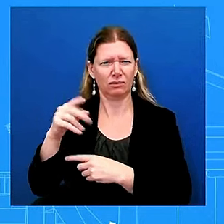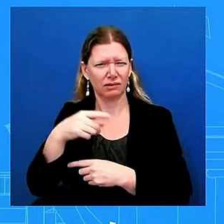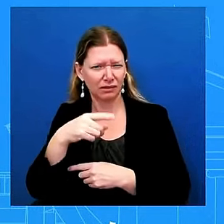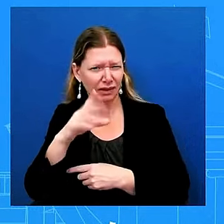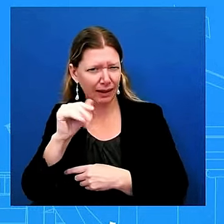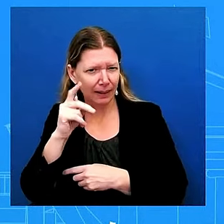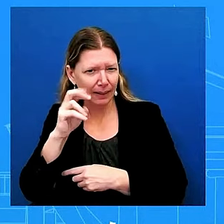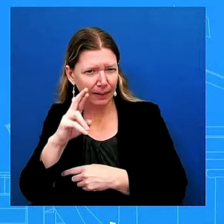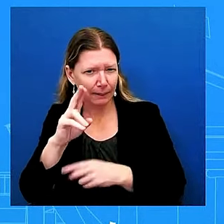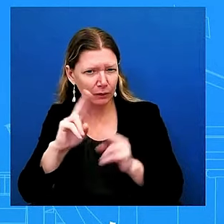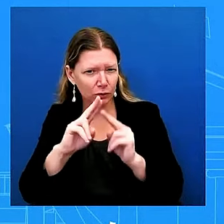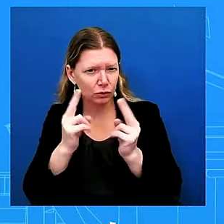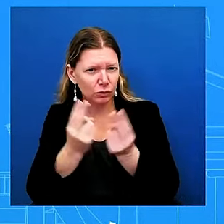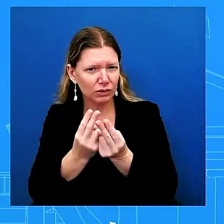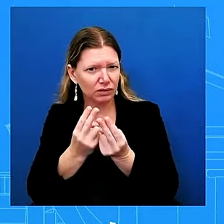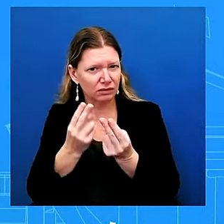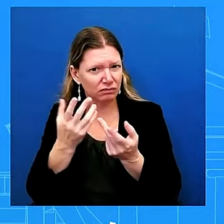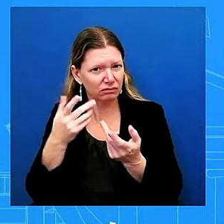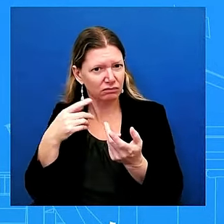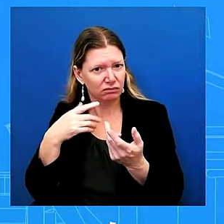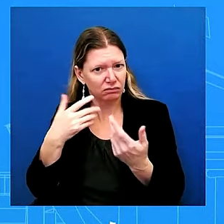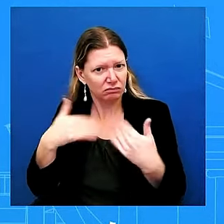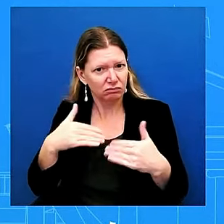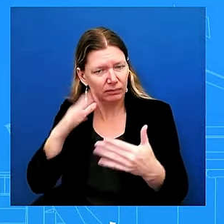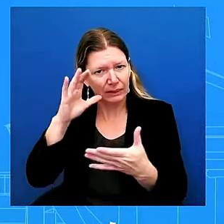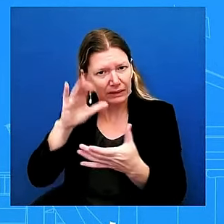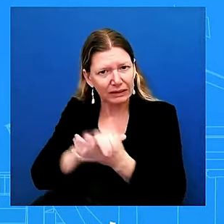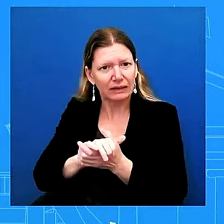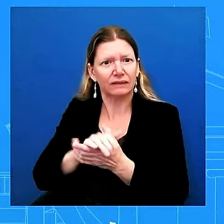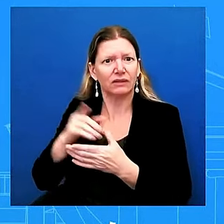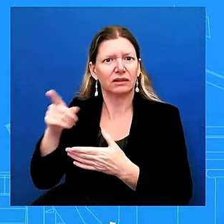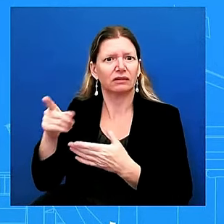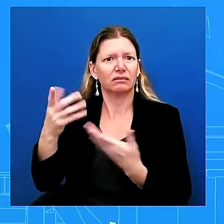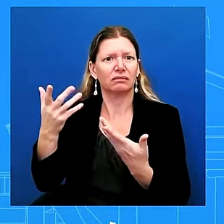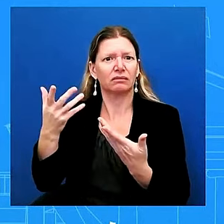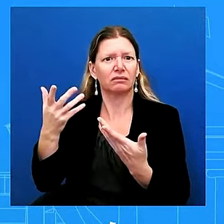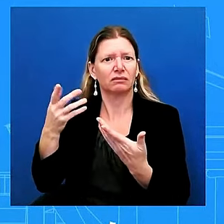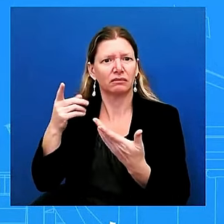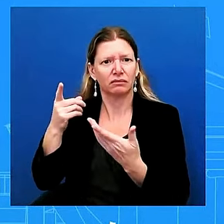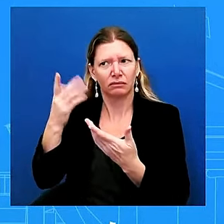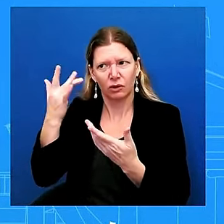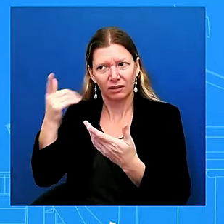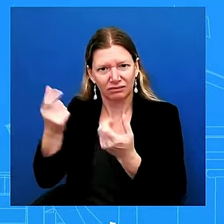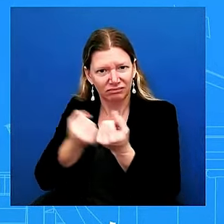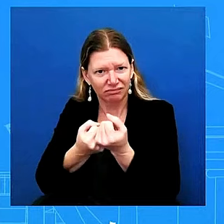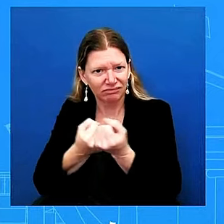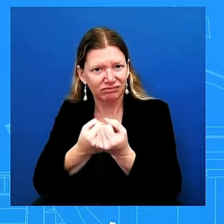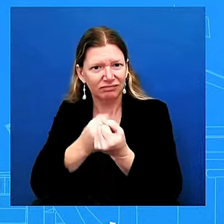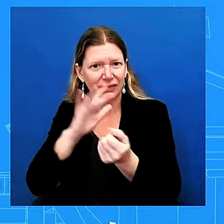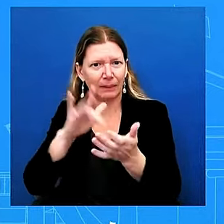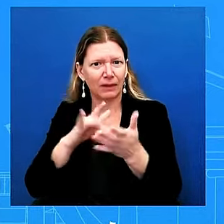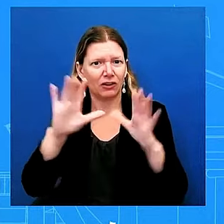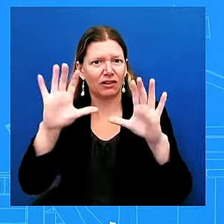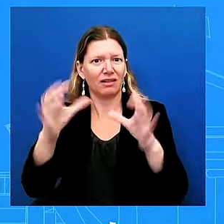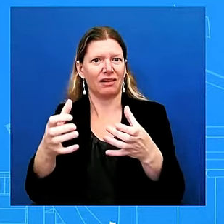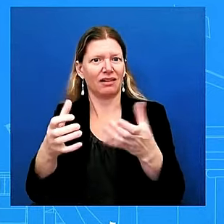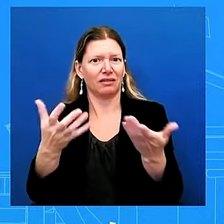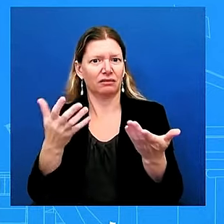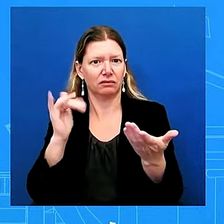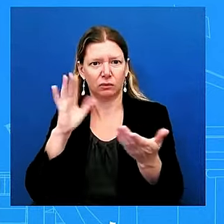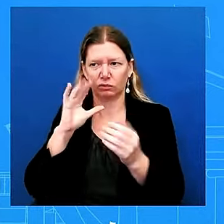built the middle class and so that's what you're going to continue to see from this president uh he'll stay regularly updated thanks